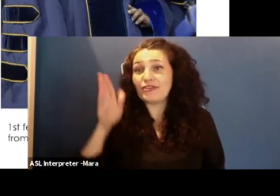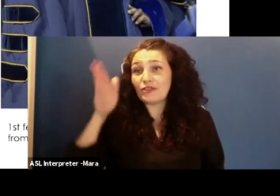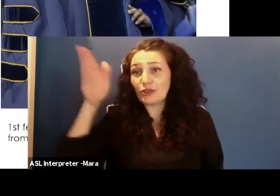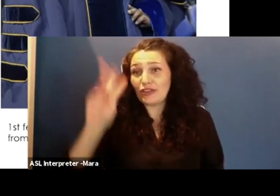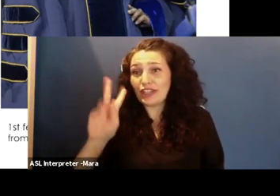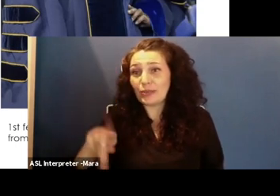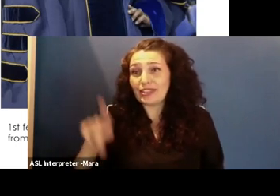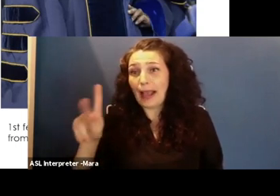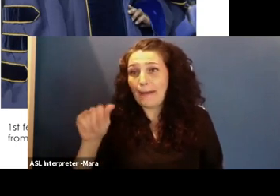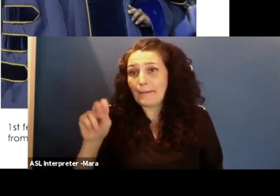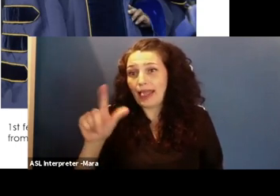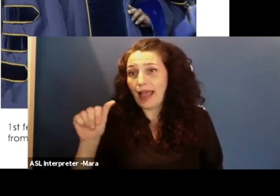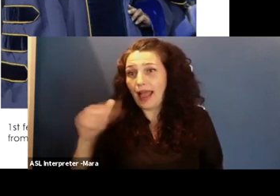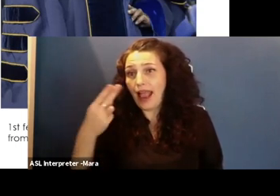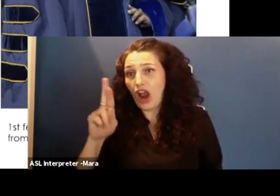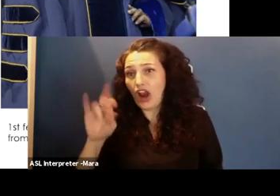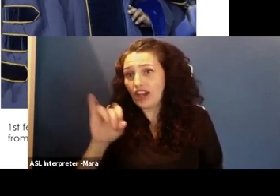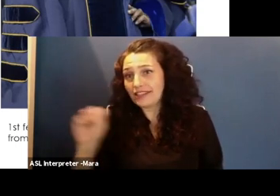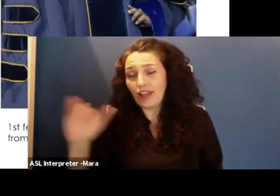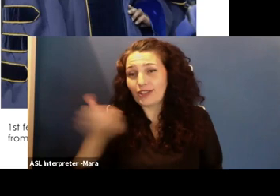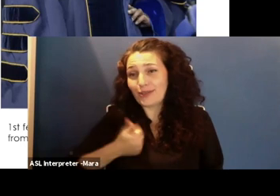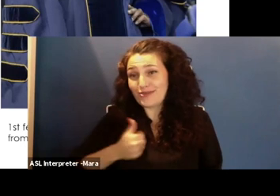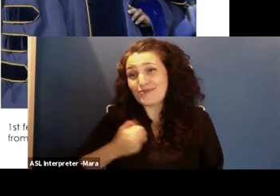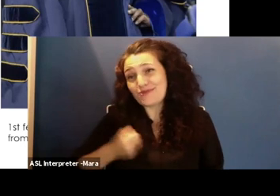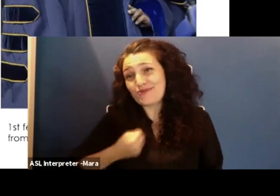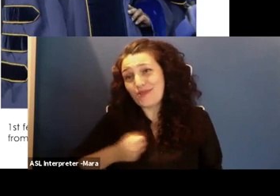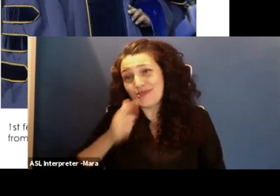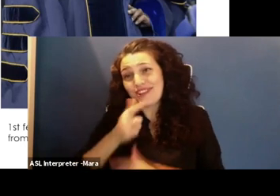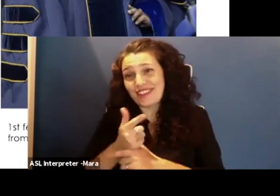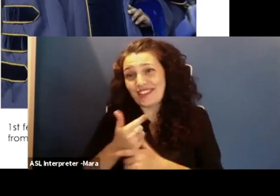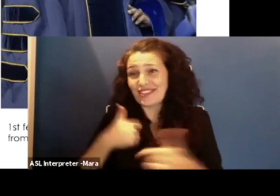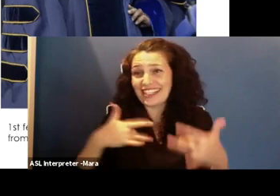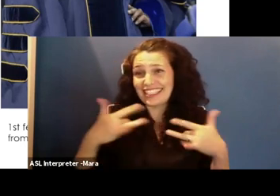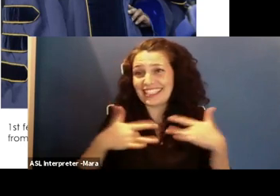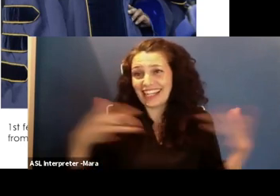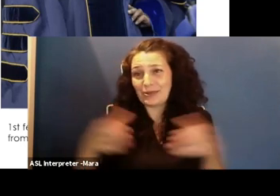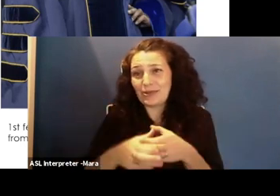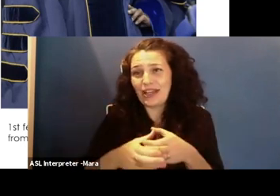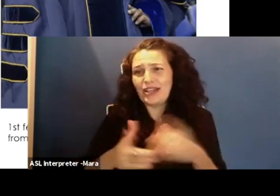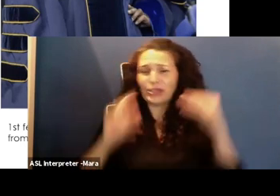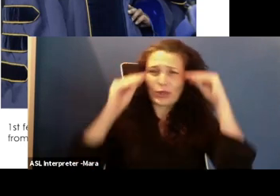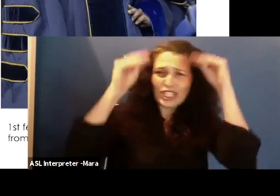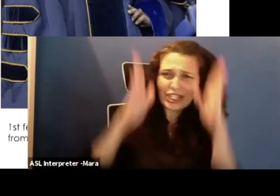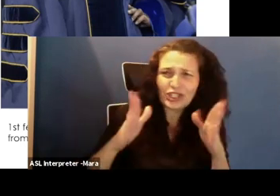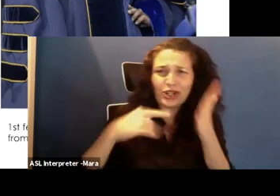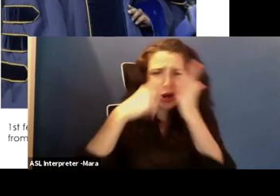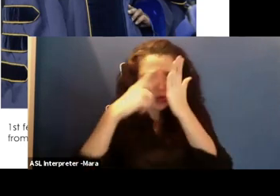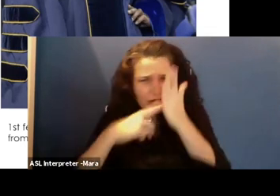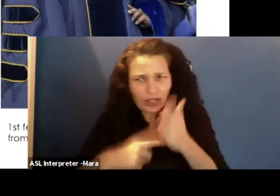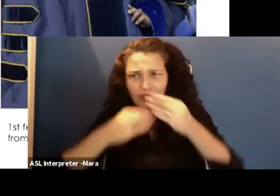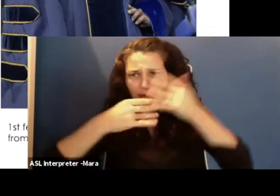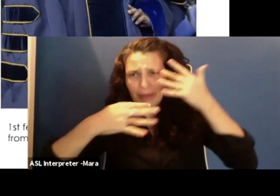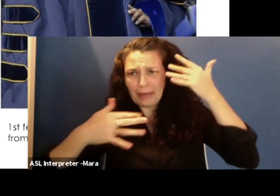Sorority Incorporated. Teacher, researcher, all the things. And if you're wondering how I'm able to do all of that, I